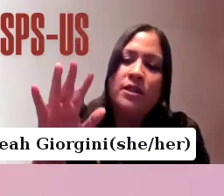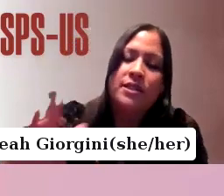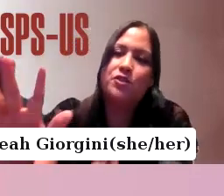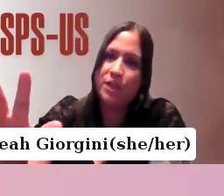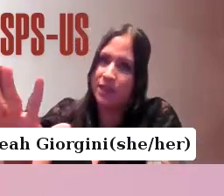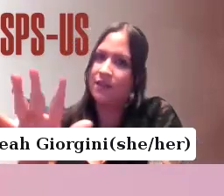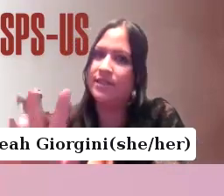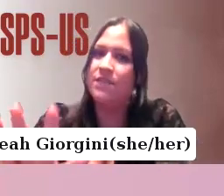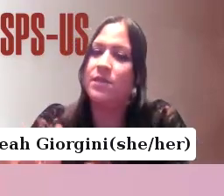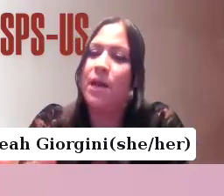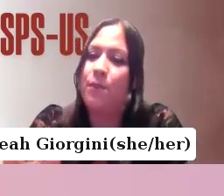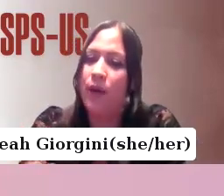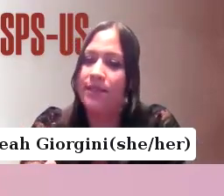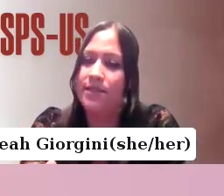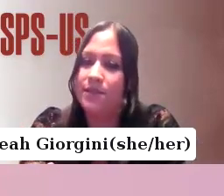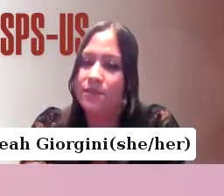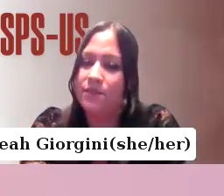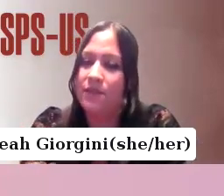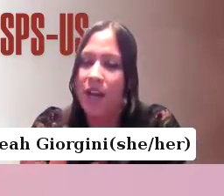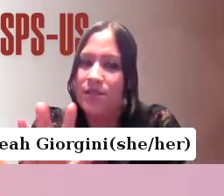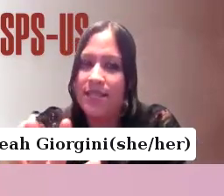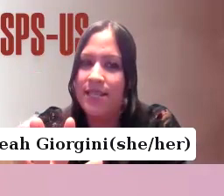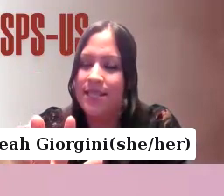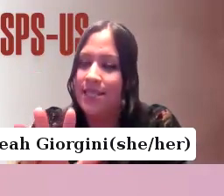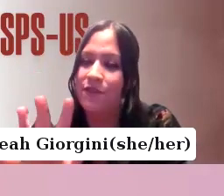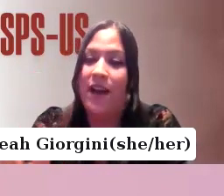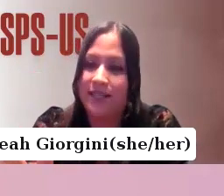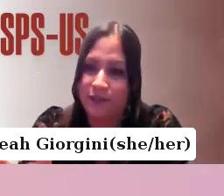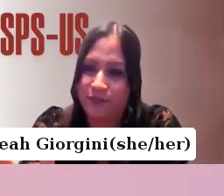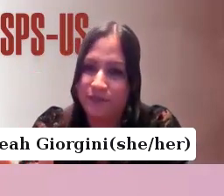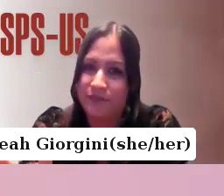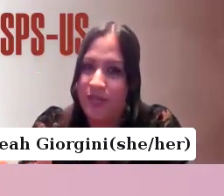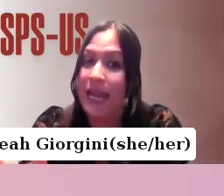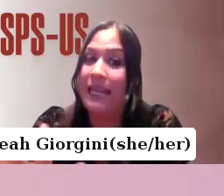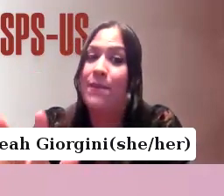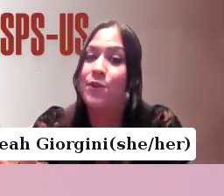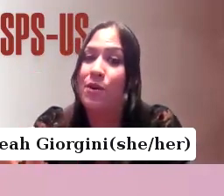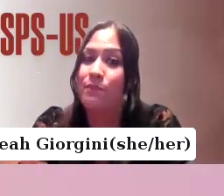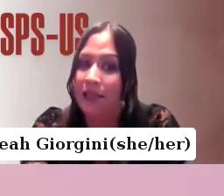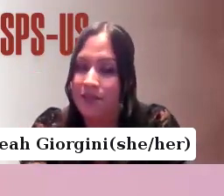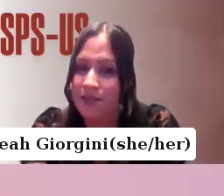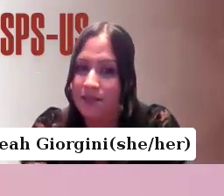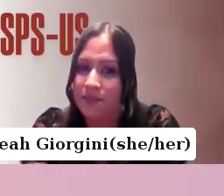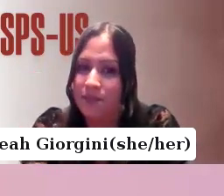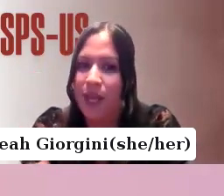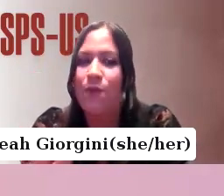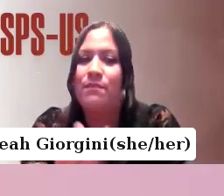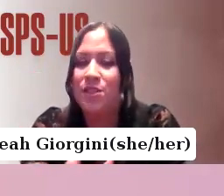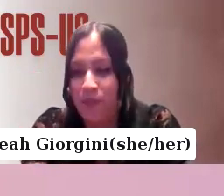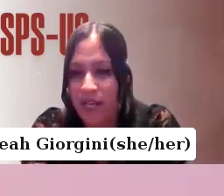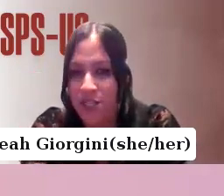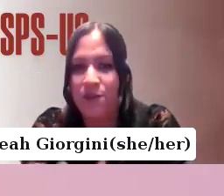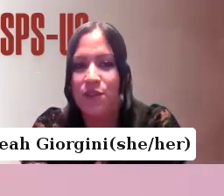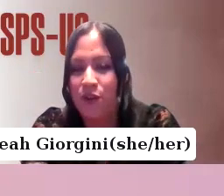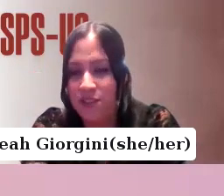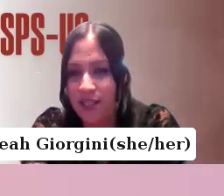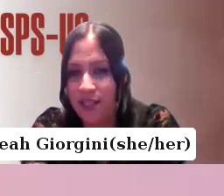so according to the treatment I received up to that point I was seen as defective I had a chemical imbalance I was